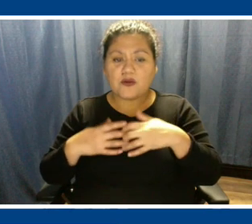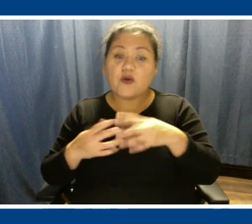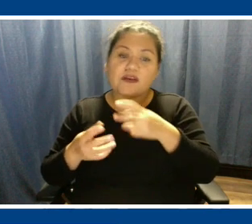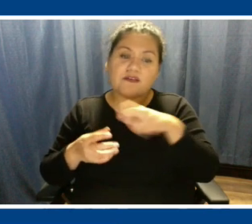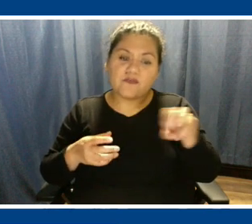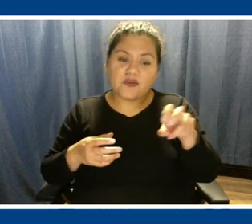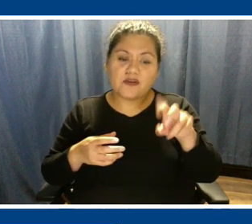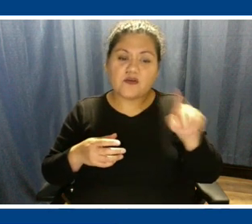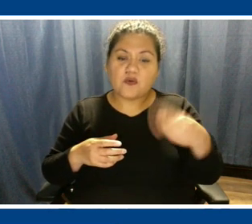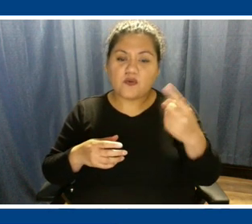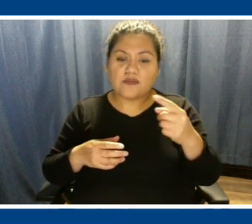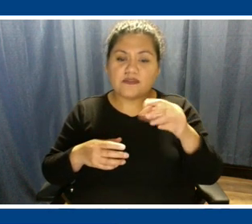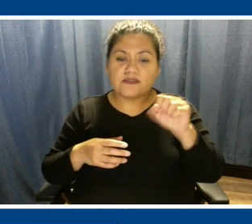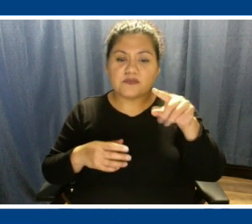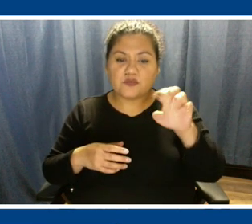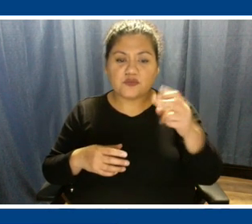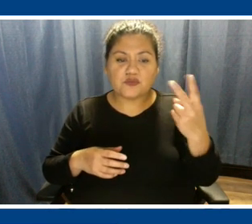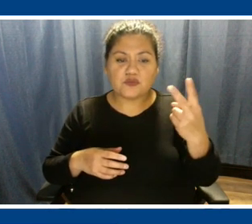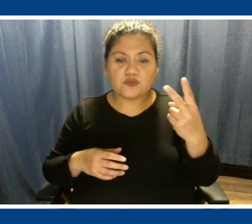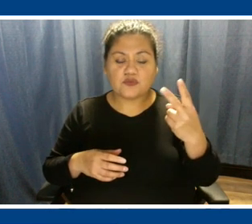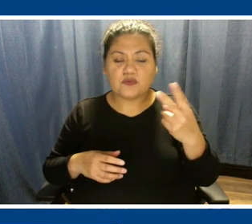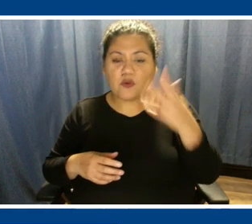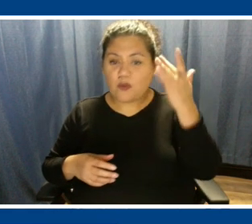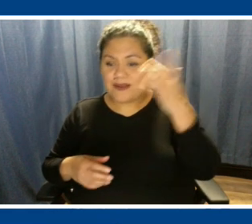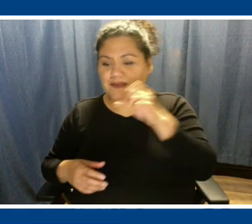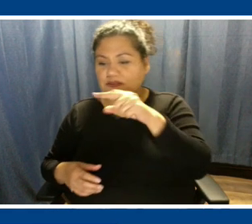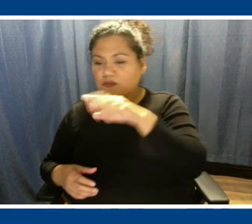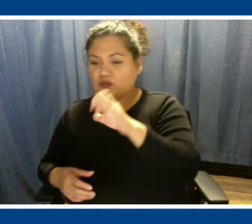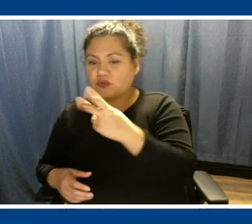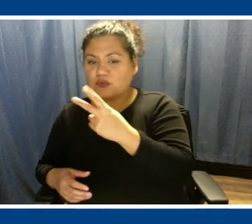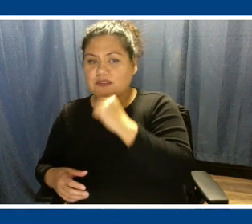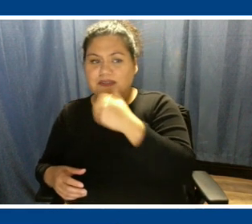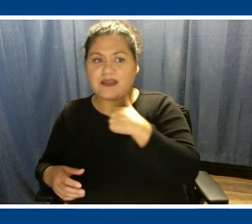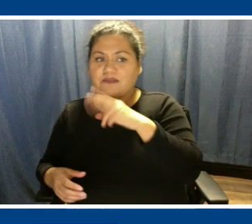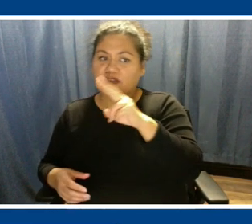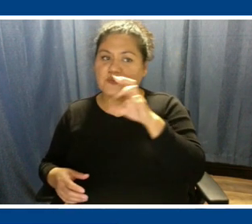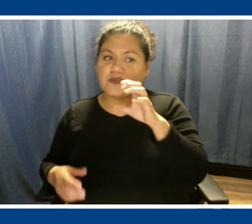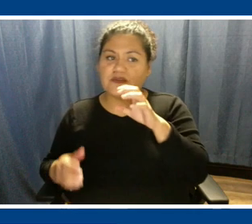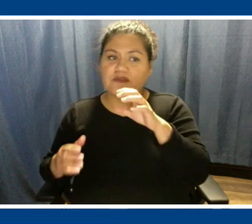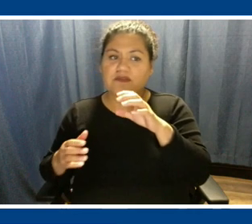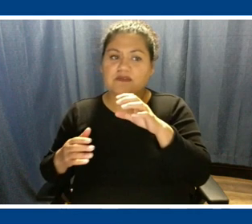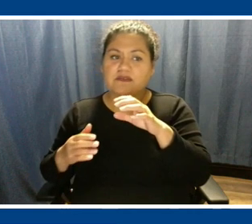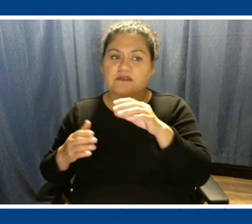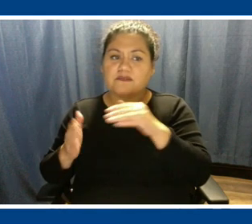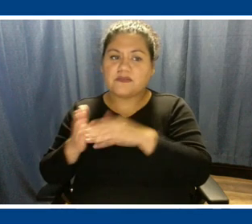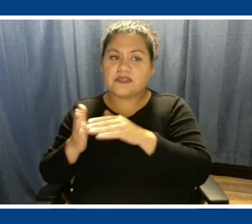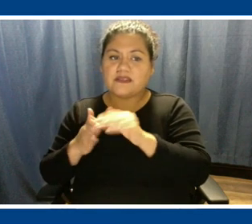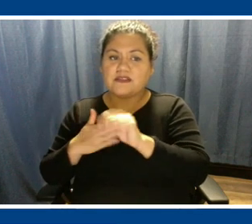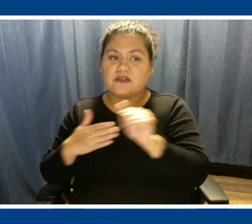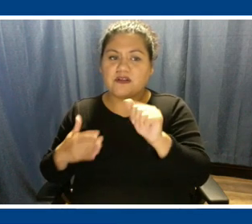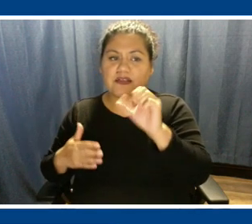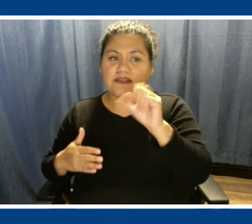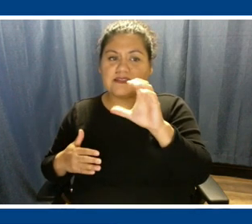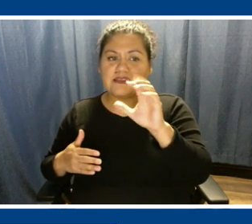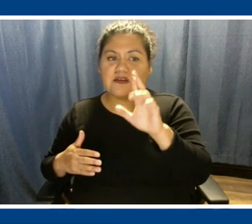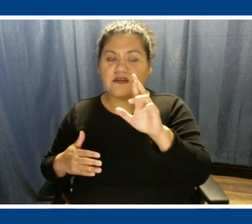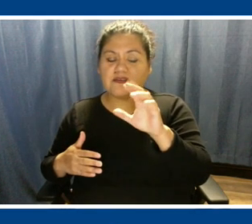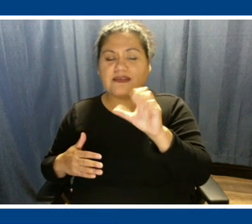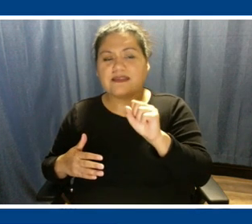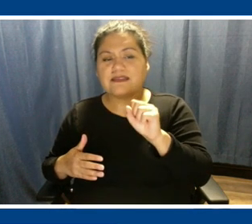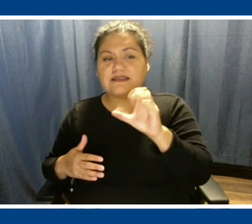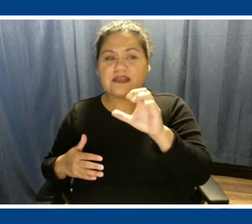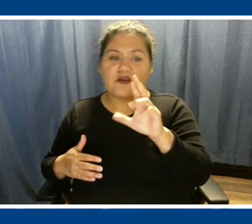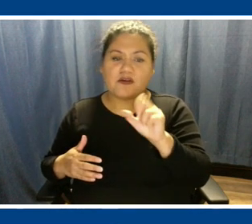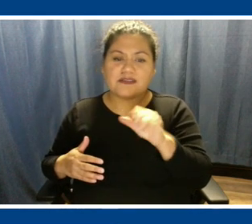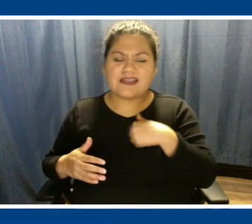spruce two because spruce one doesn't have the $200 million SCRs on it. And I was asking about, and they were telling me